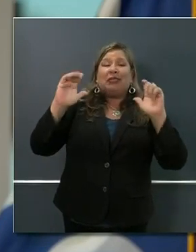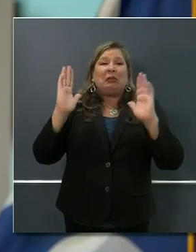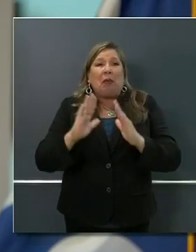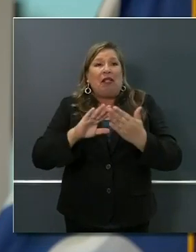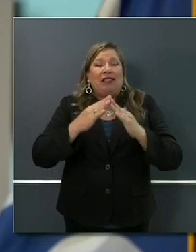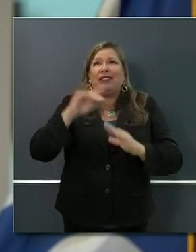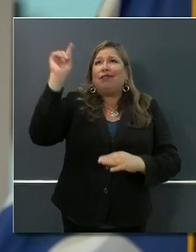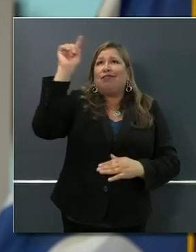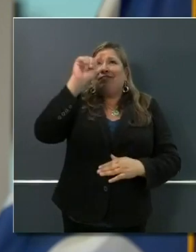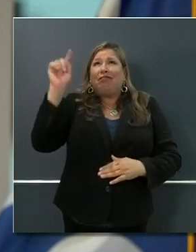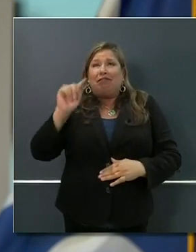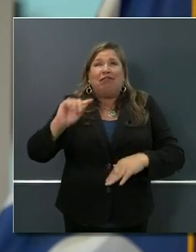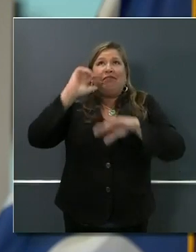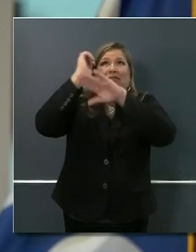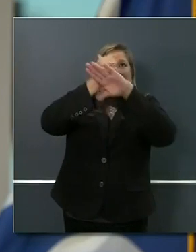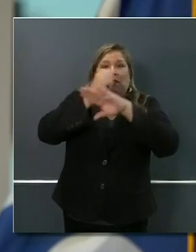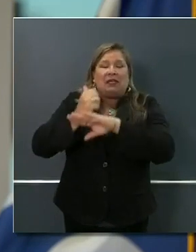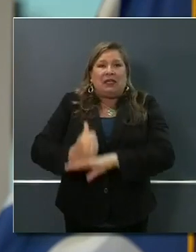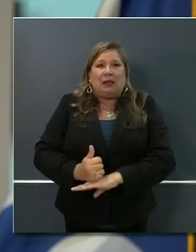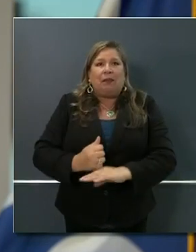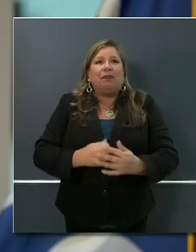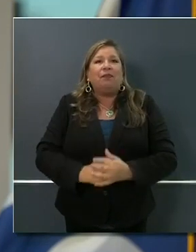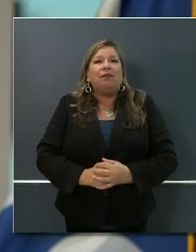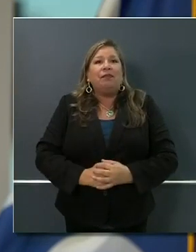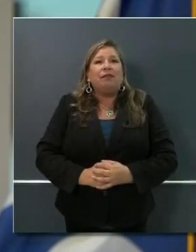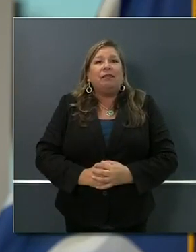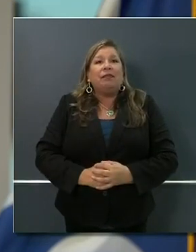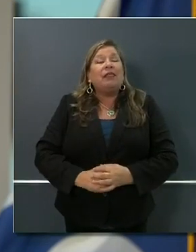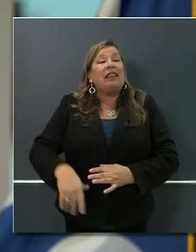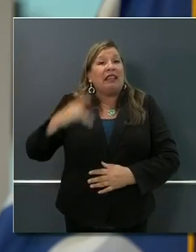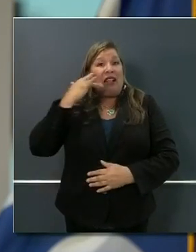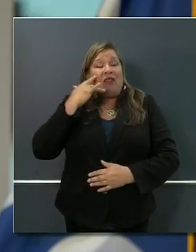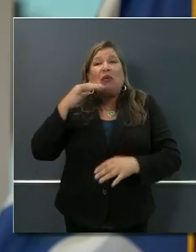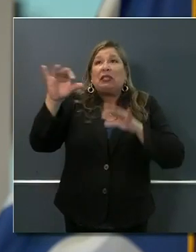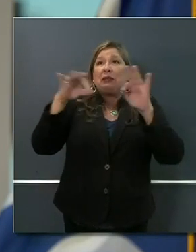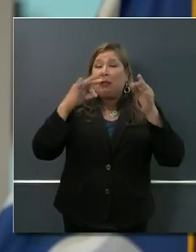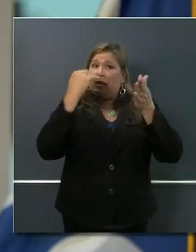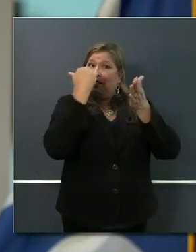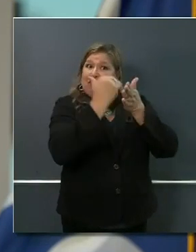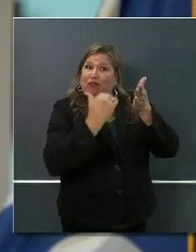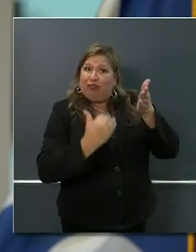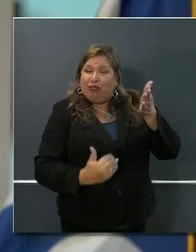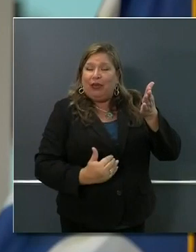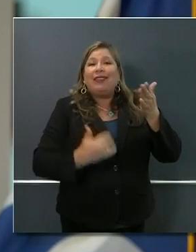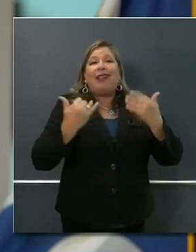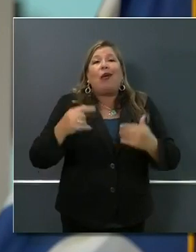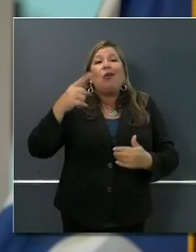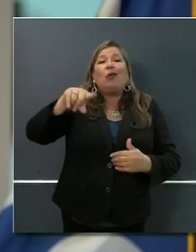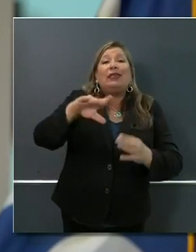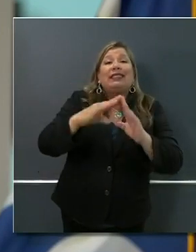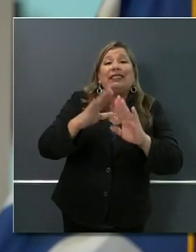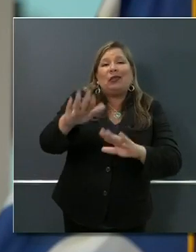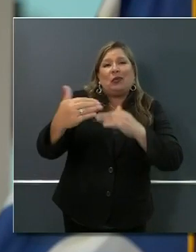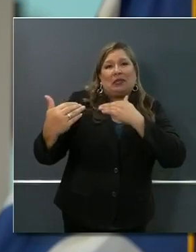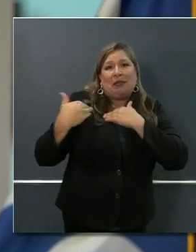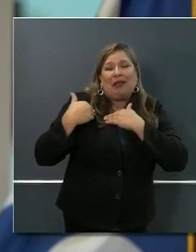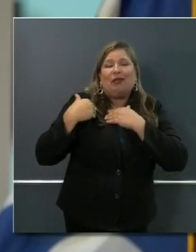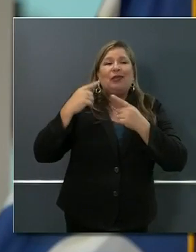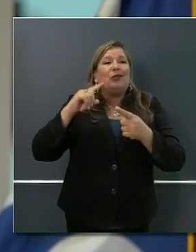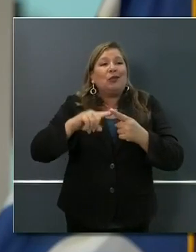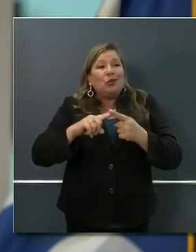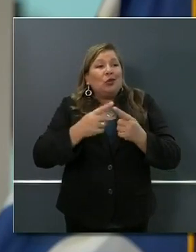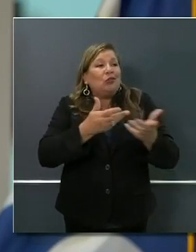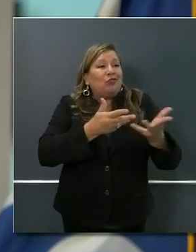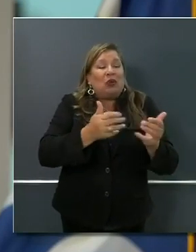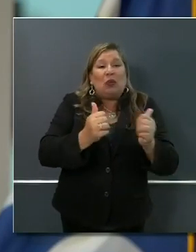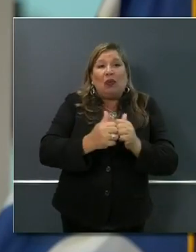The state of California put out the framework, and it's the city's responsibility to engage the restaurants and work through